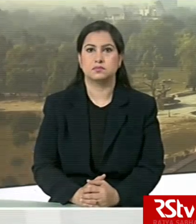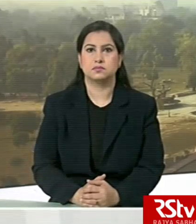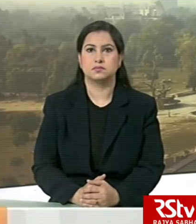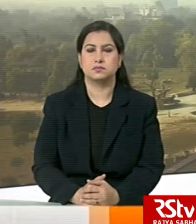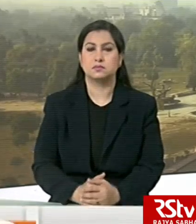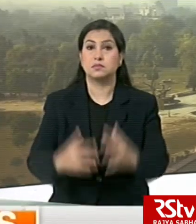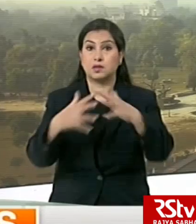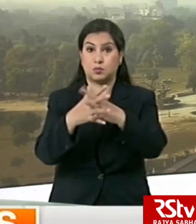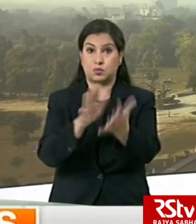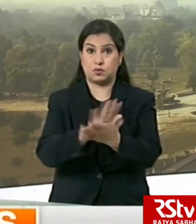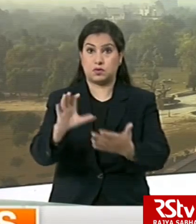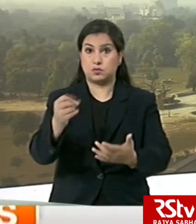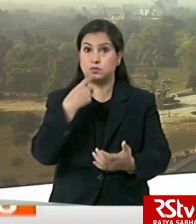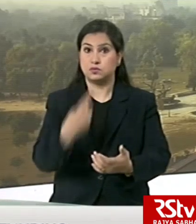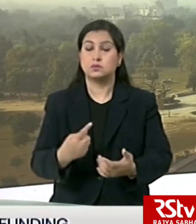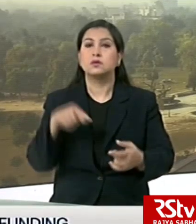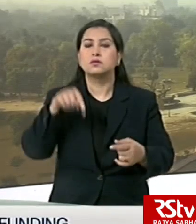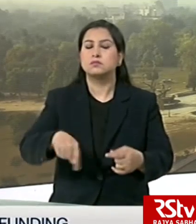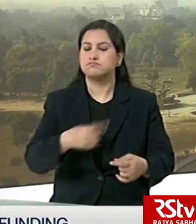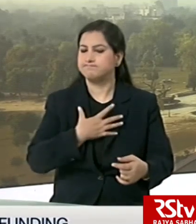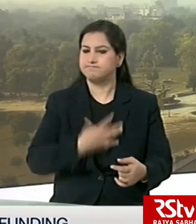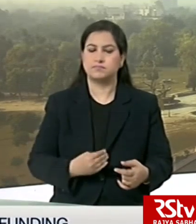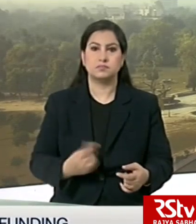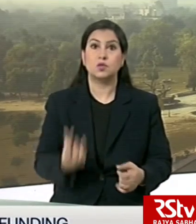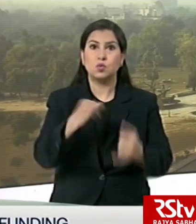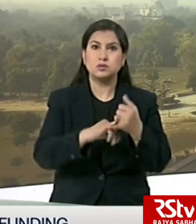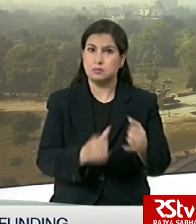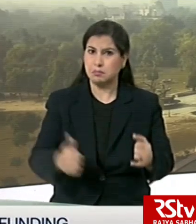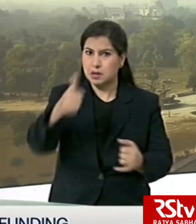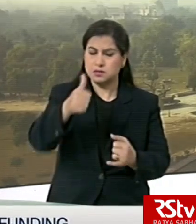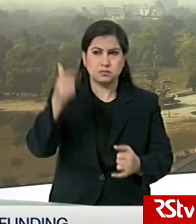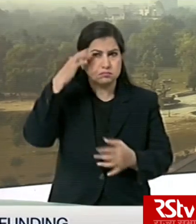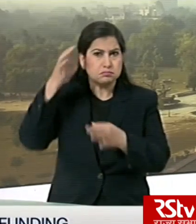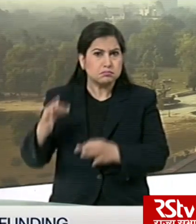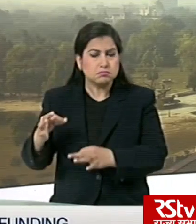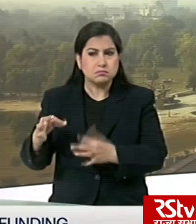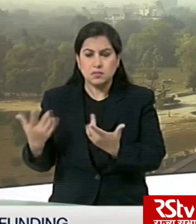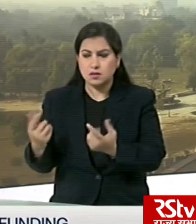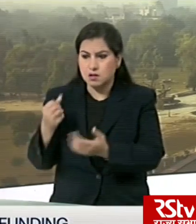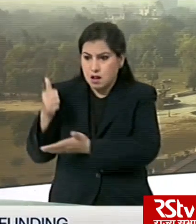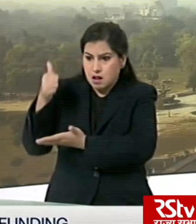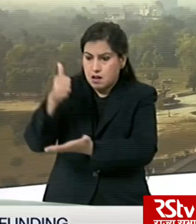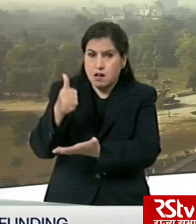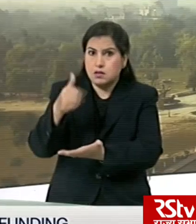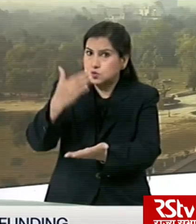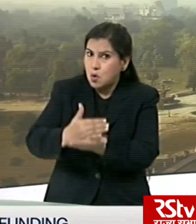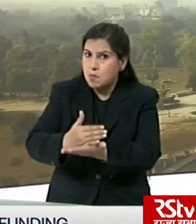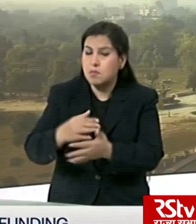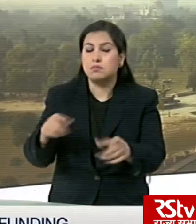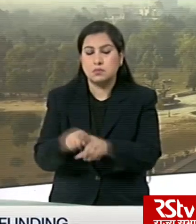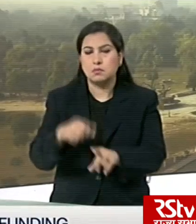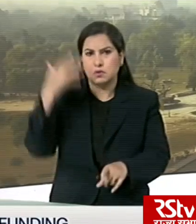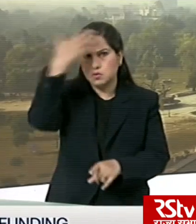The World Health Organization says it regrets U.S. President's decision to stop the contribution, even as Donald Trump